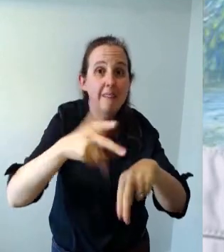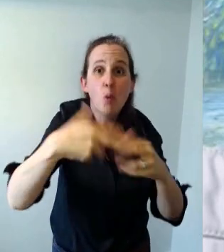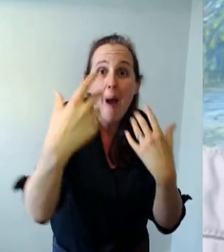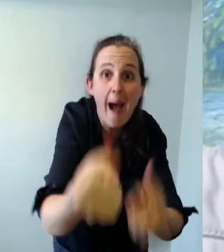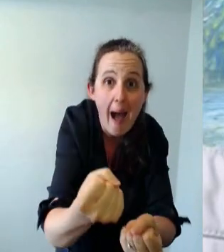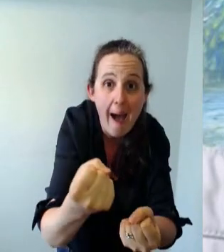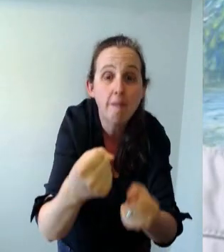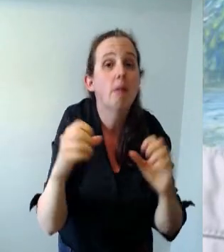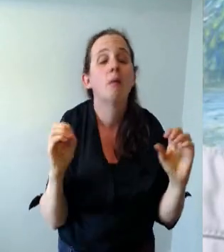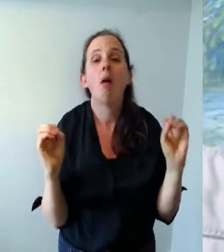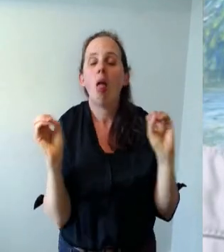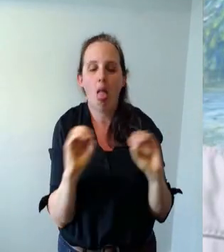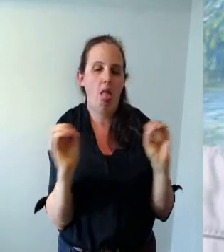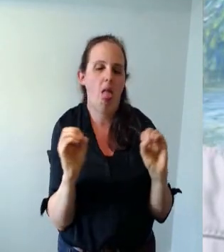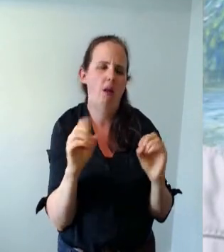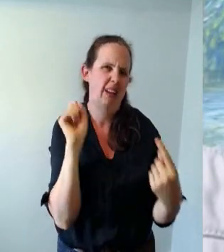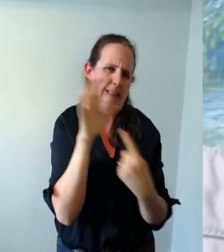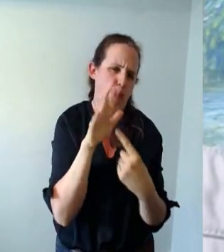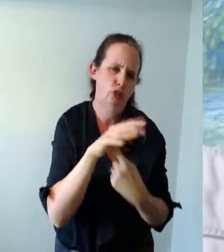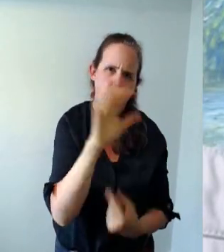essential if you haven't got them in okay.